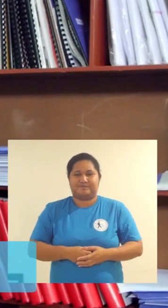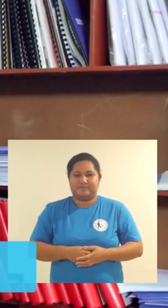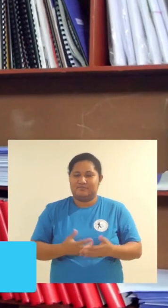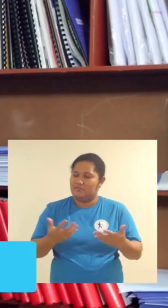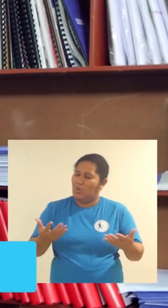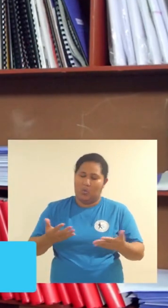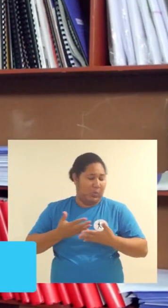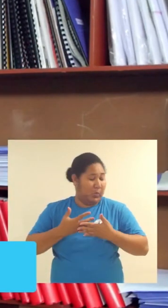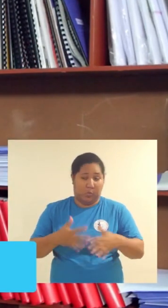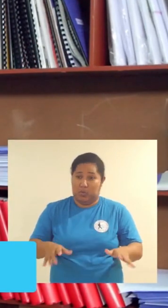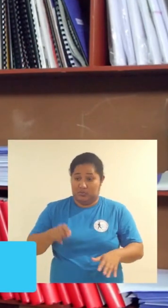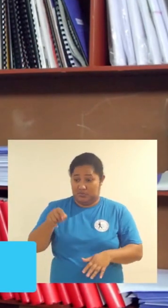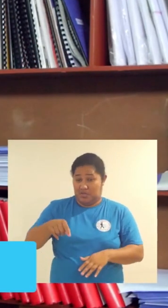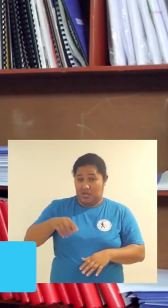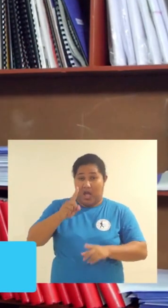dream.